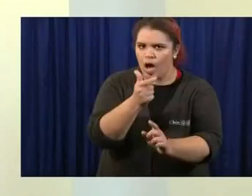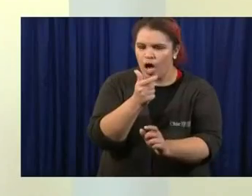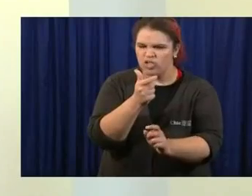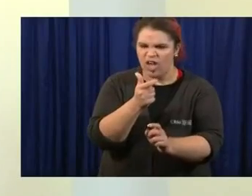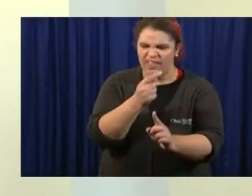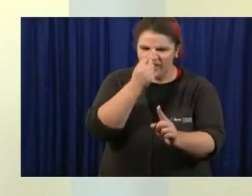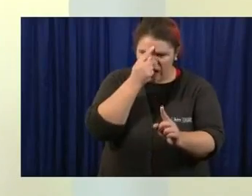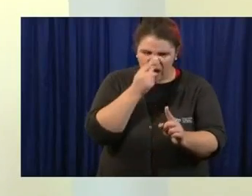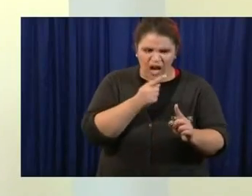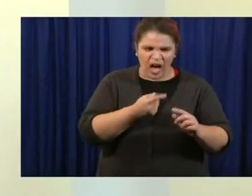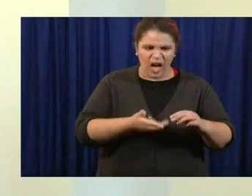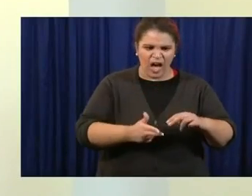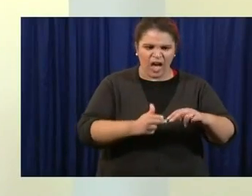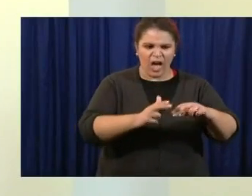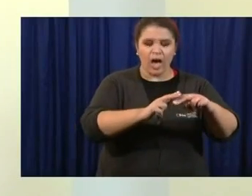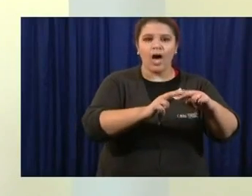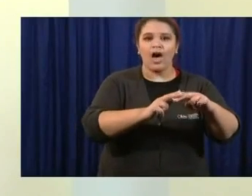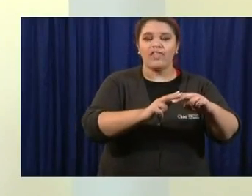the virus is spreading?